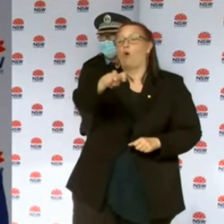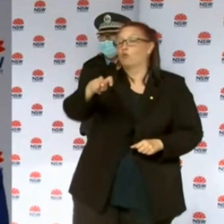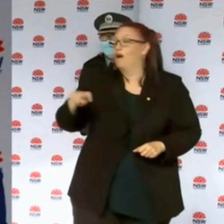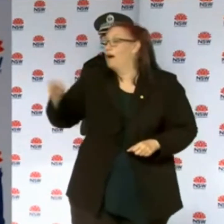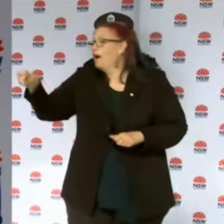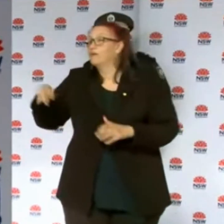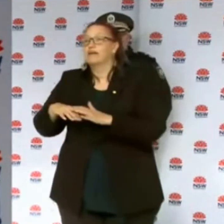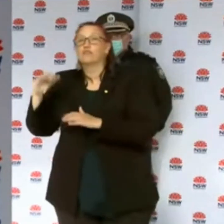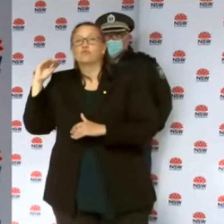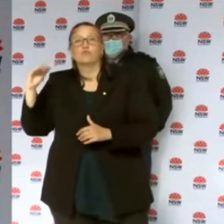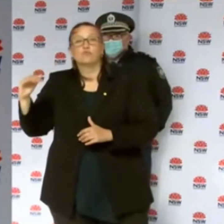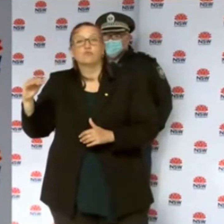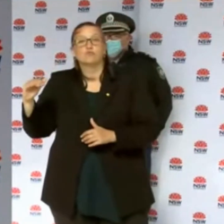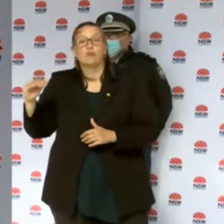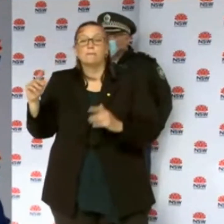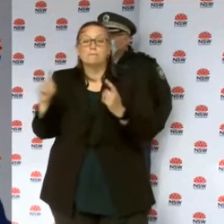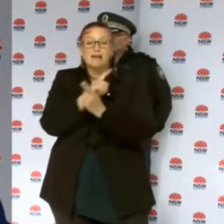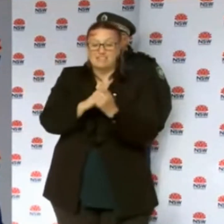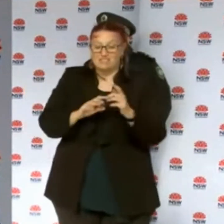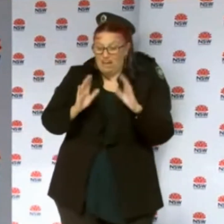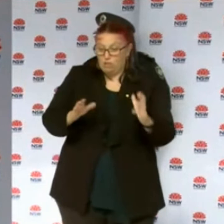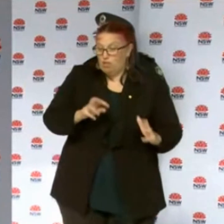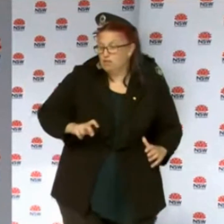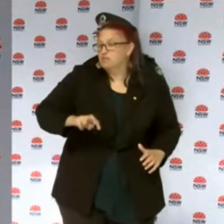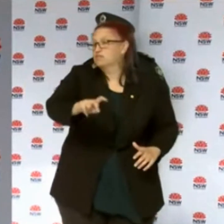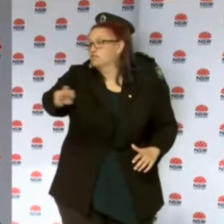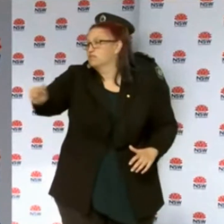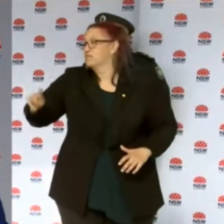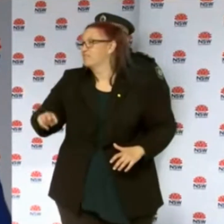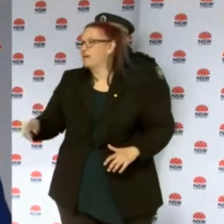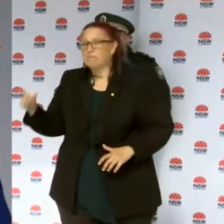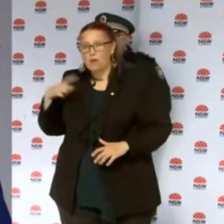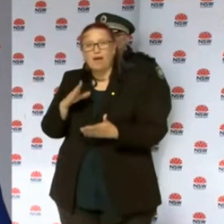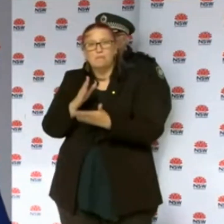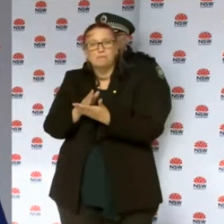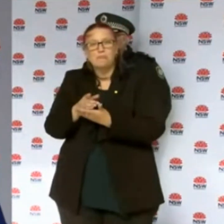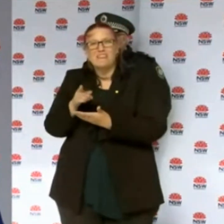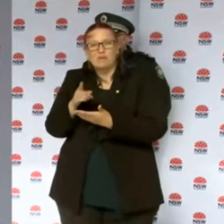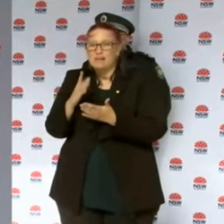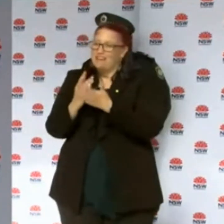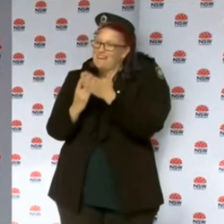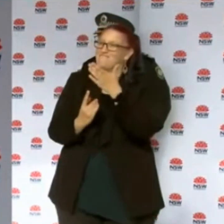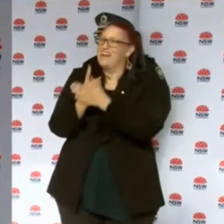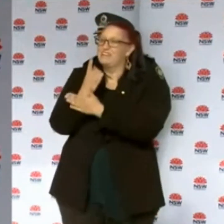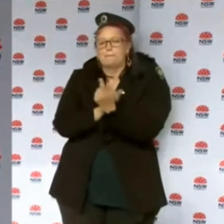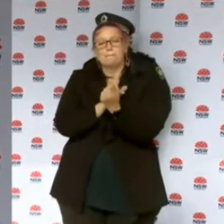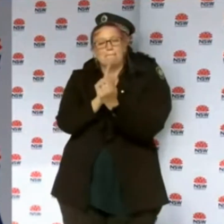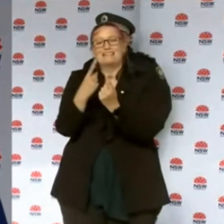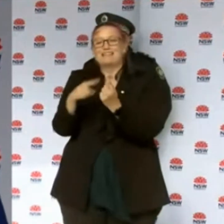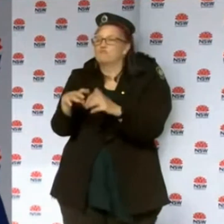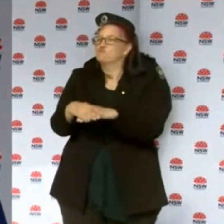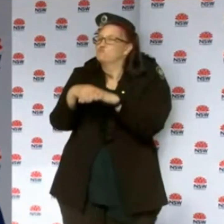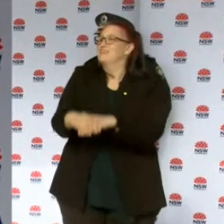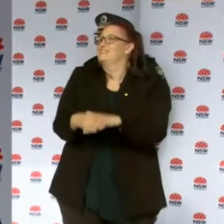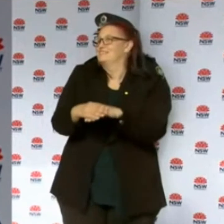the table... They did move around the seated guests because it was an event, a meet and greet sort of